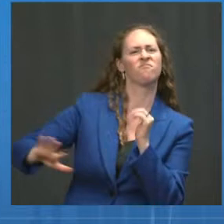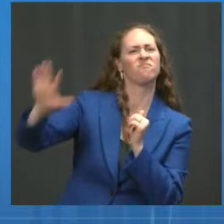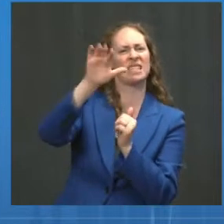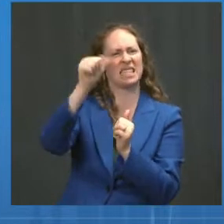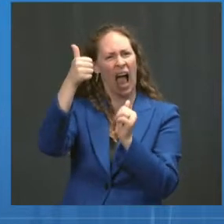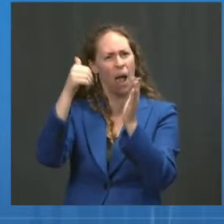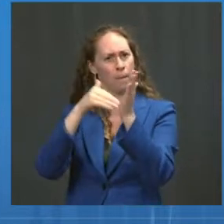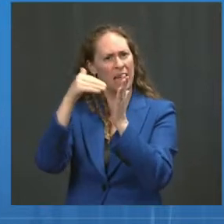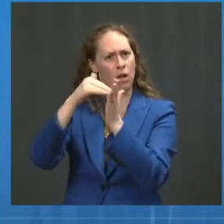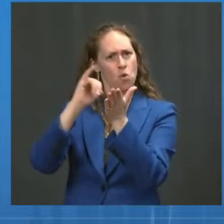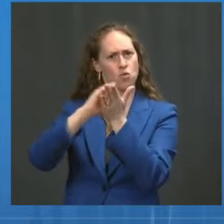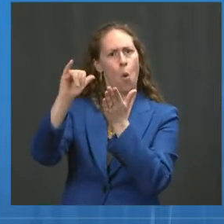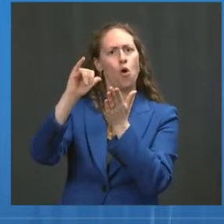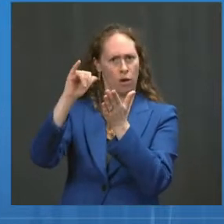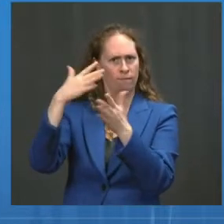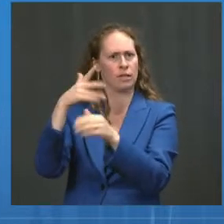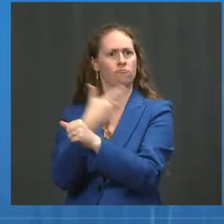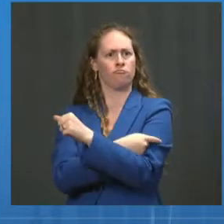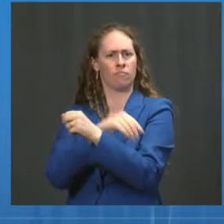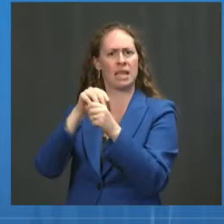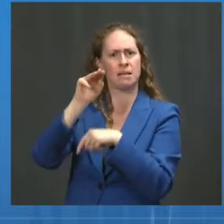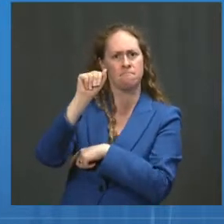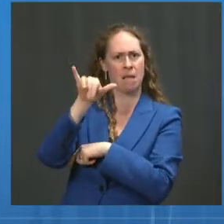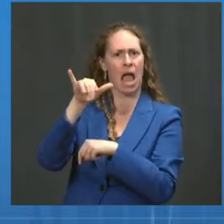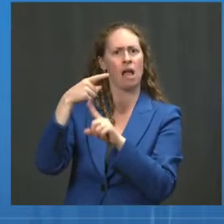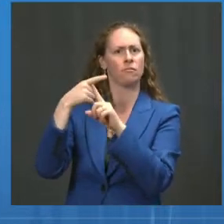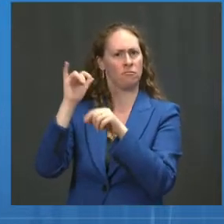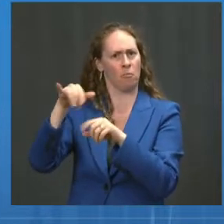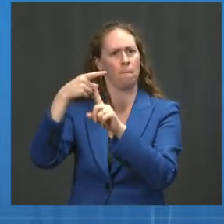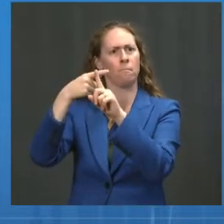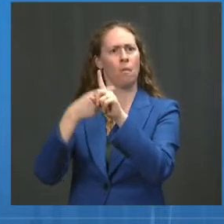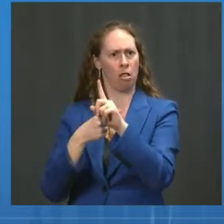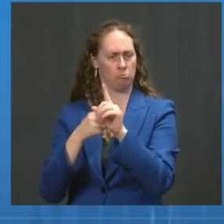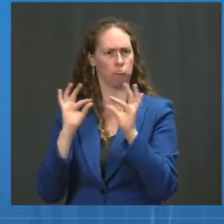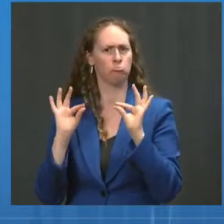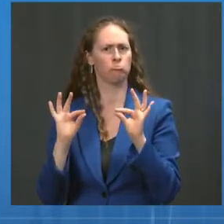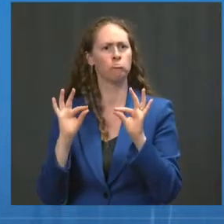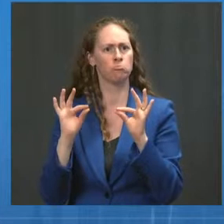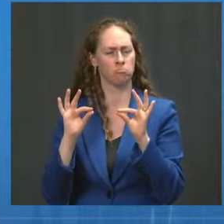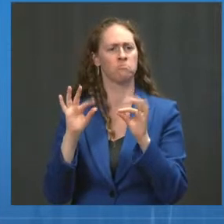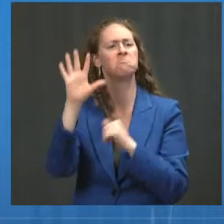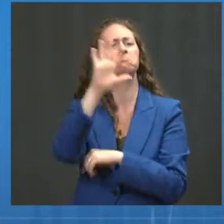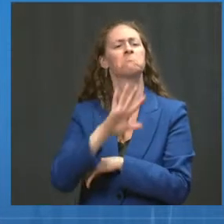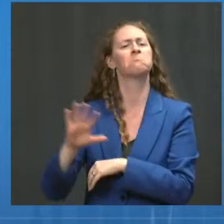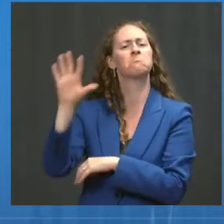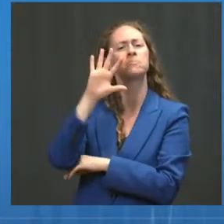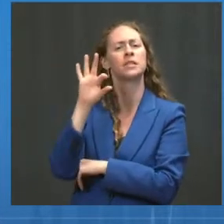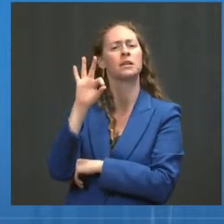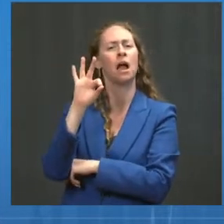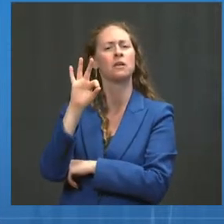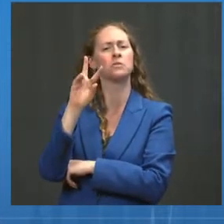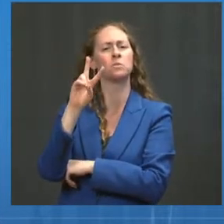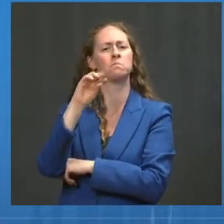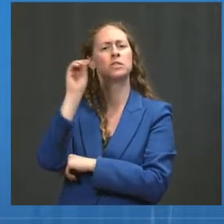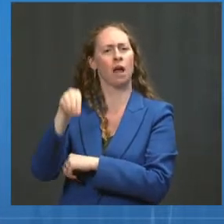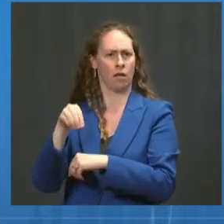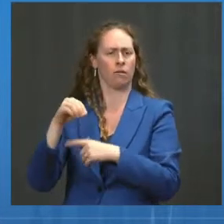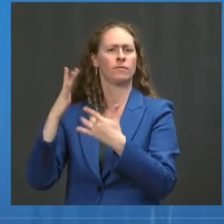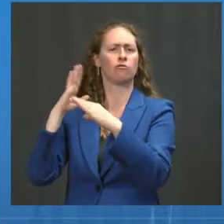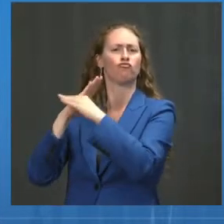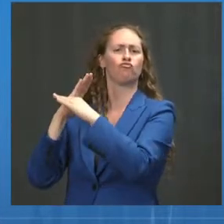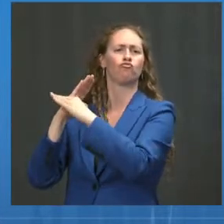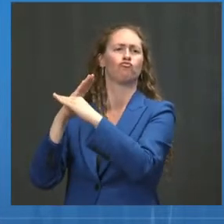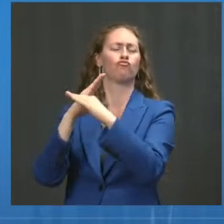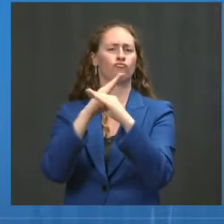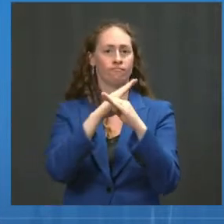during the vaccine rollout in the state was 92%. In the later months, further from vaccination, vaccine